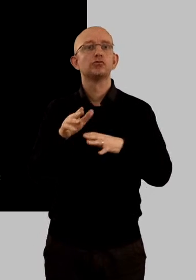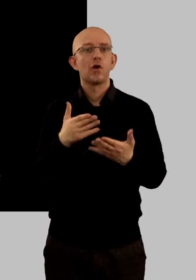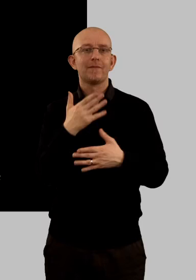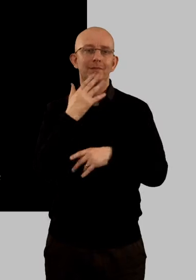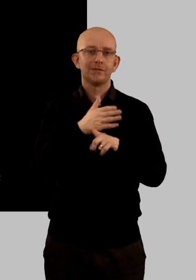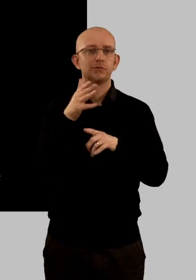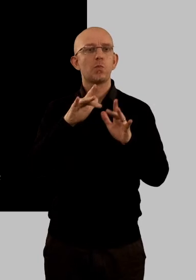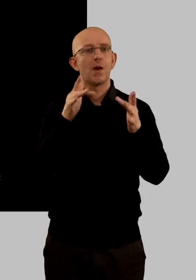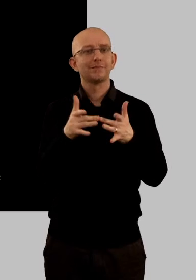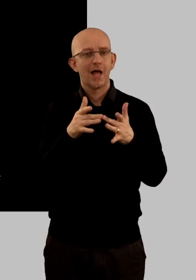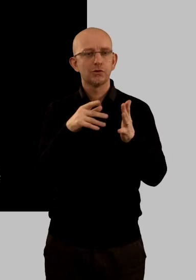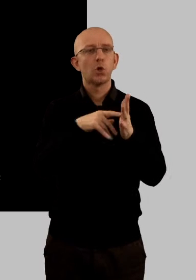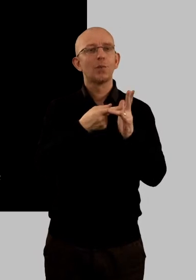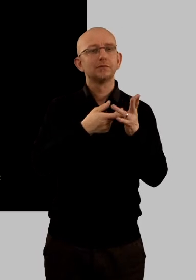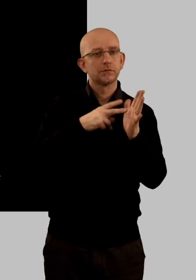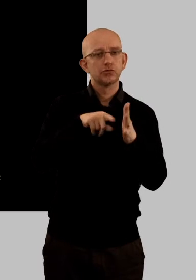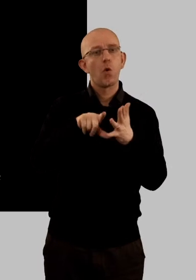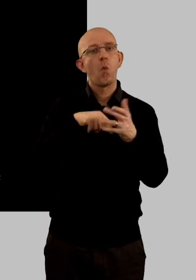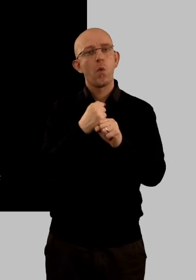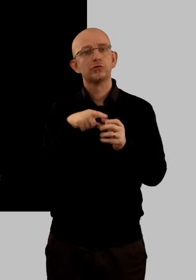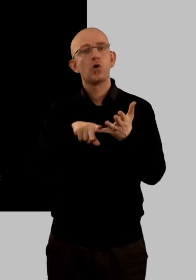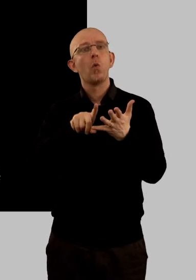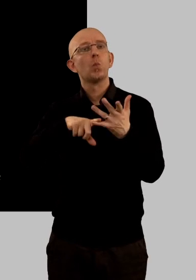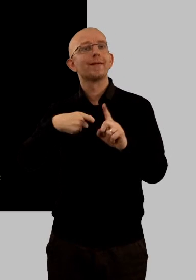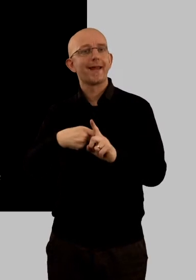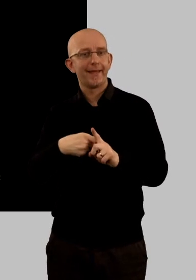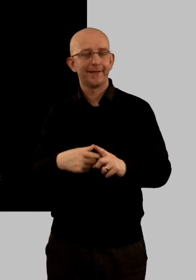service, go to unison.org.uk